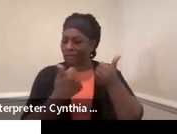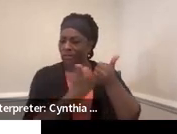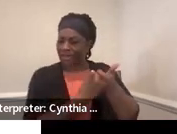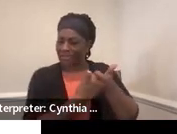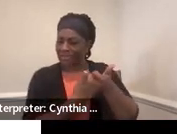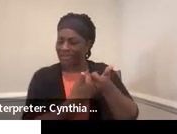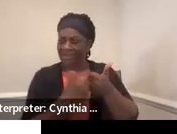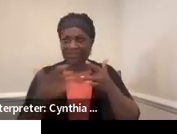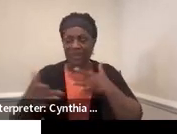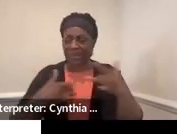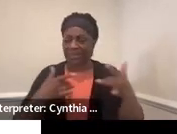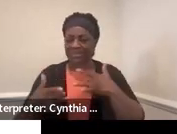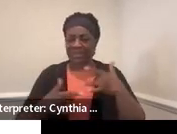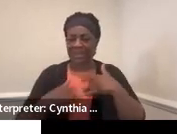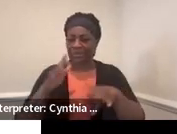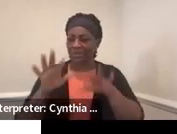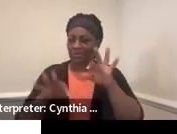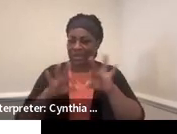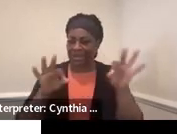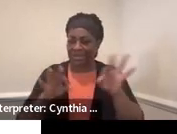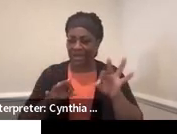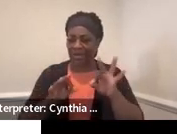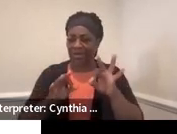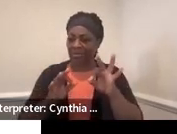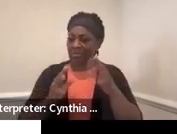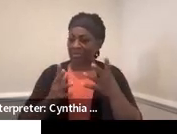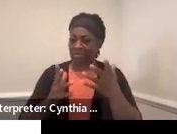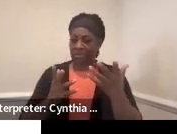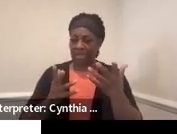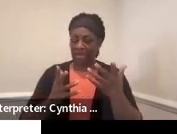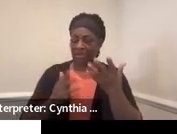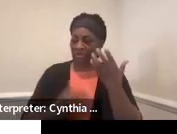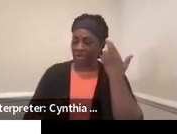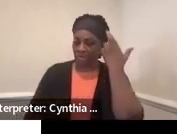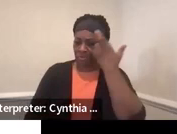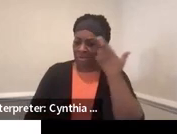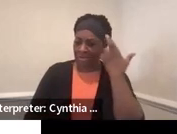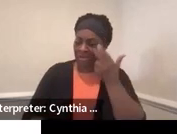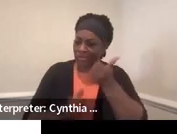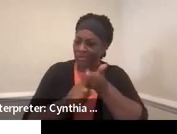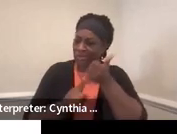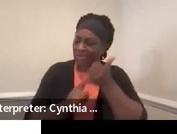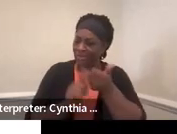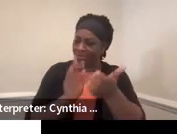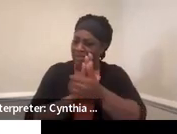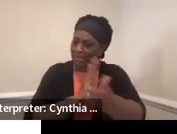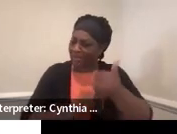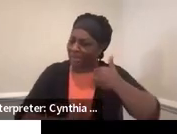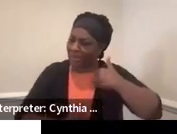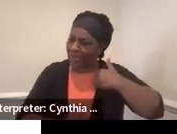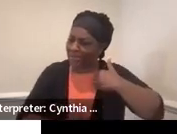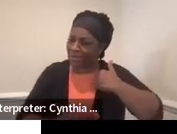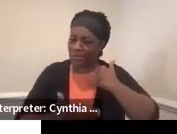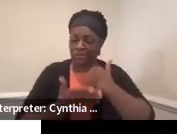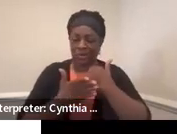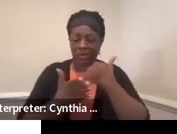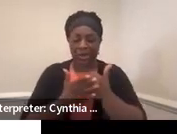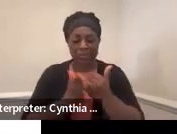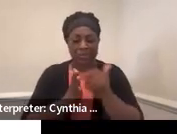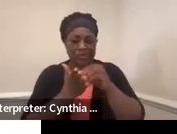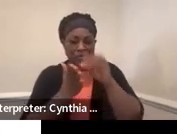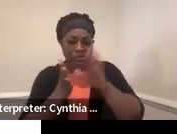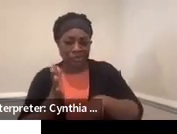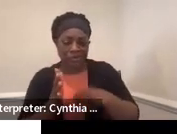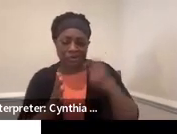exciting it is to find out that you're good at something that you didn't realize that you're good at. And so helping our kids do that